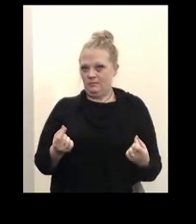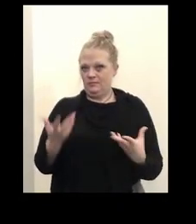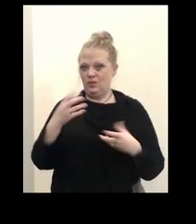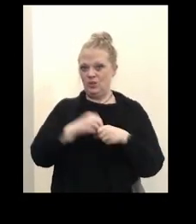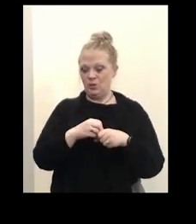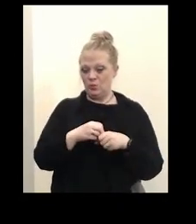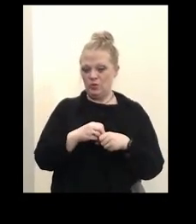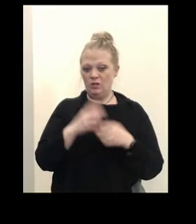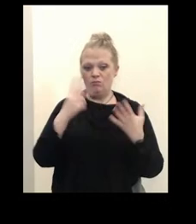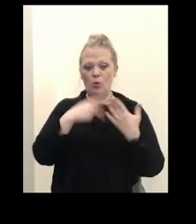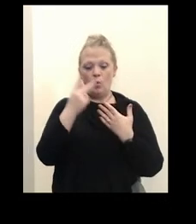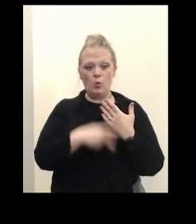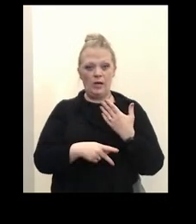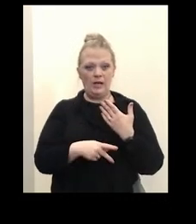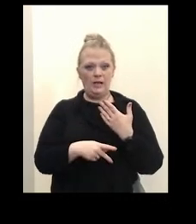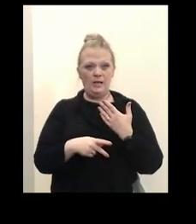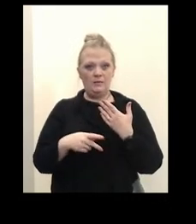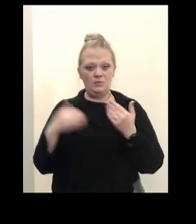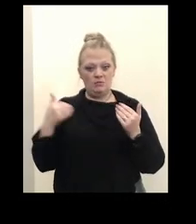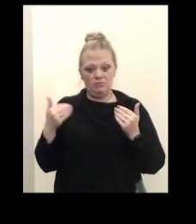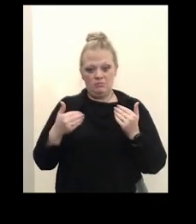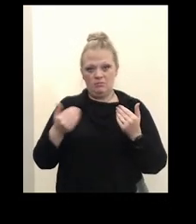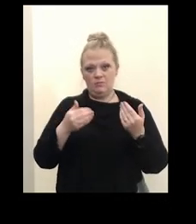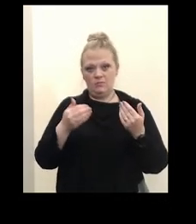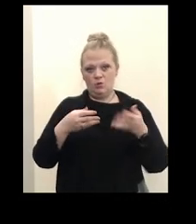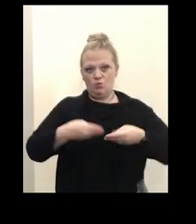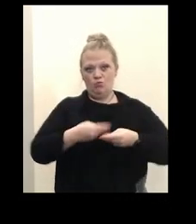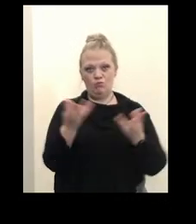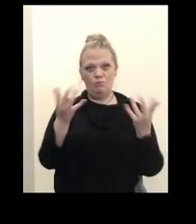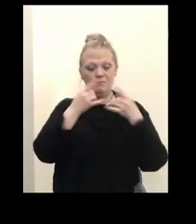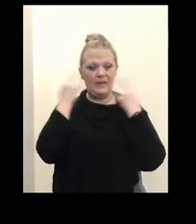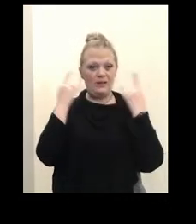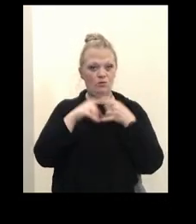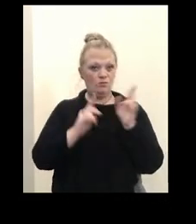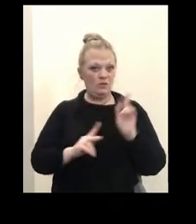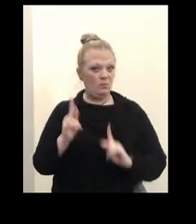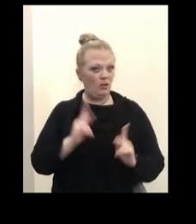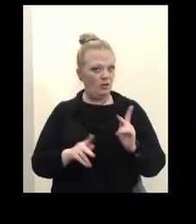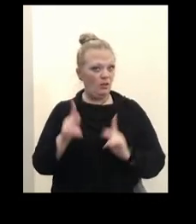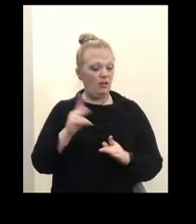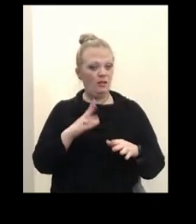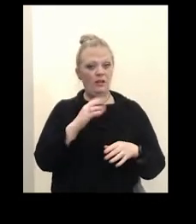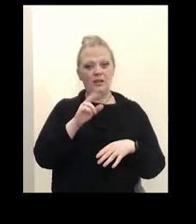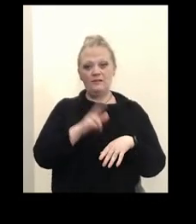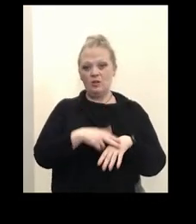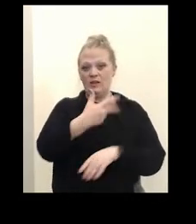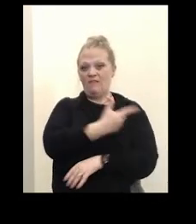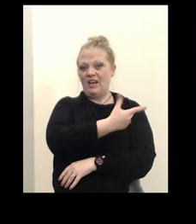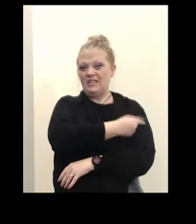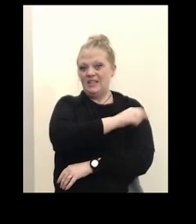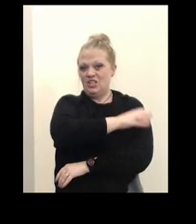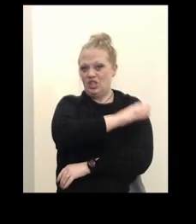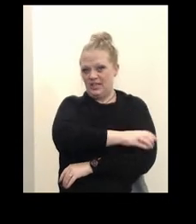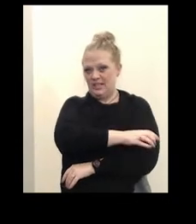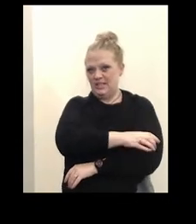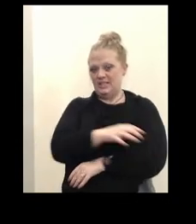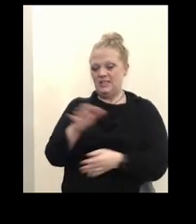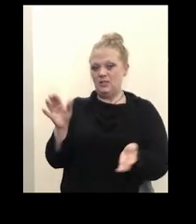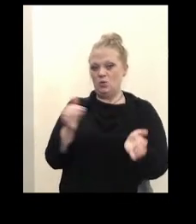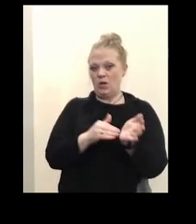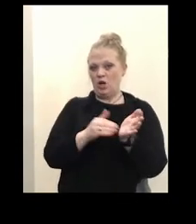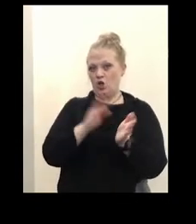that we have upcoming to distribute masks to the public, as well as, of course, the vaccination clinics we have. So Dr. B.